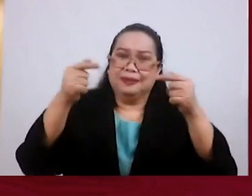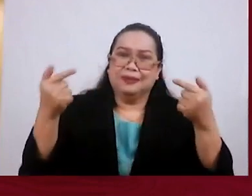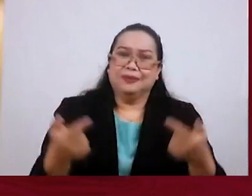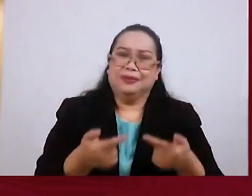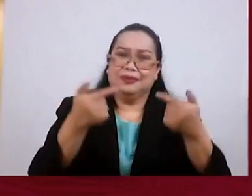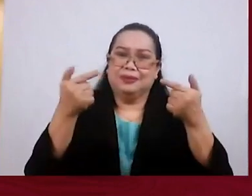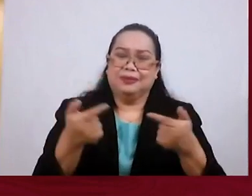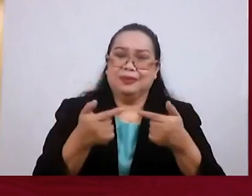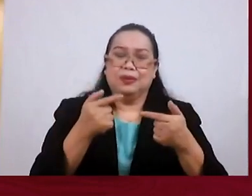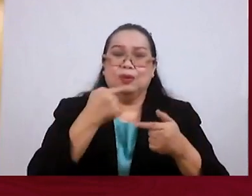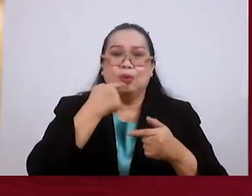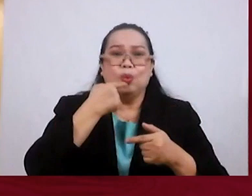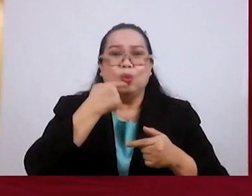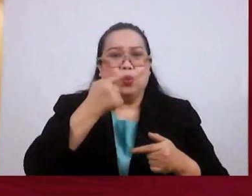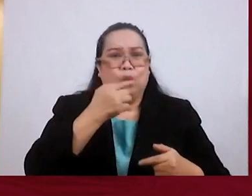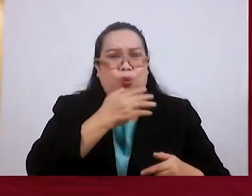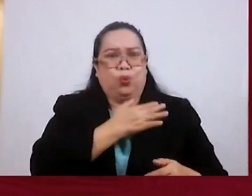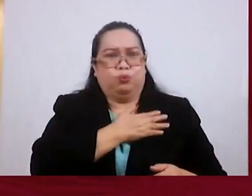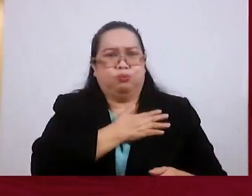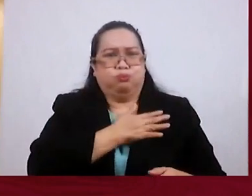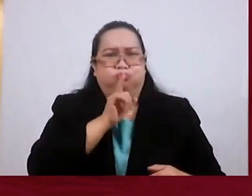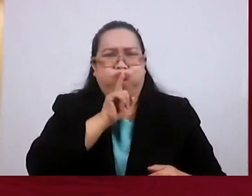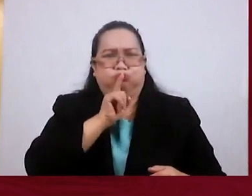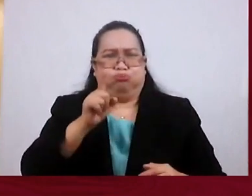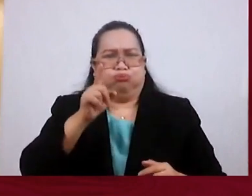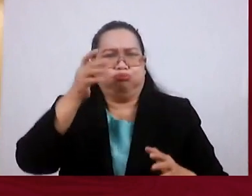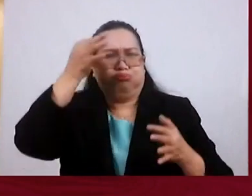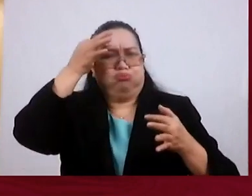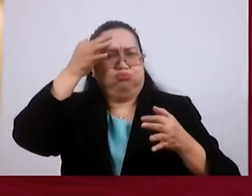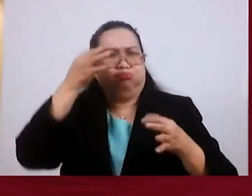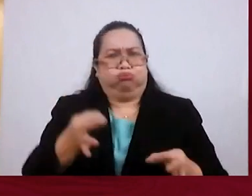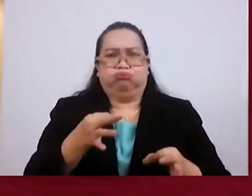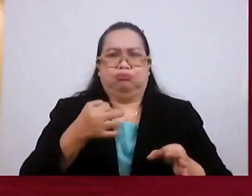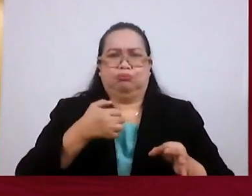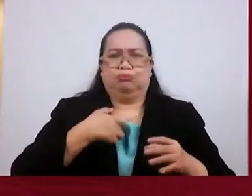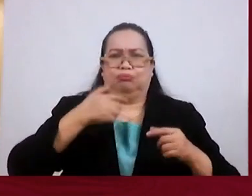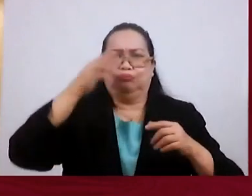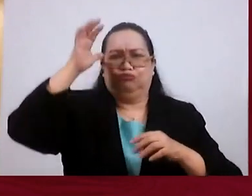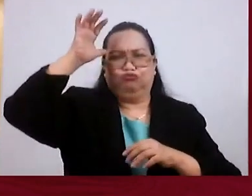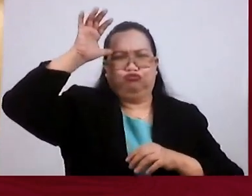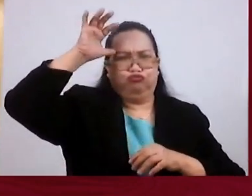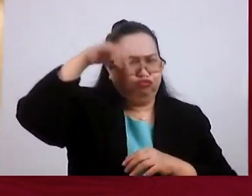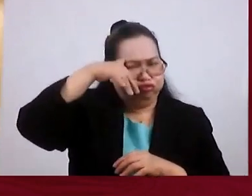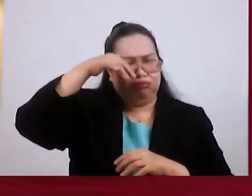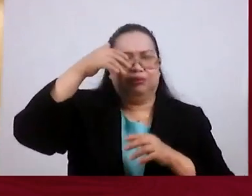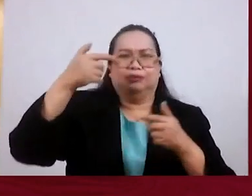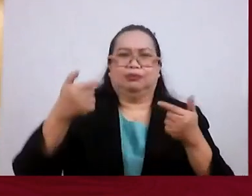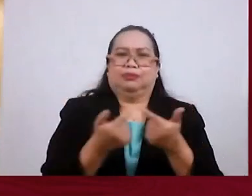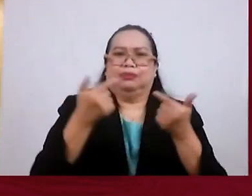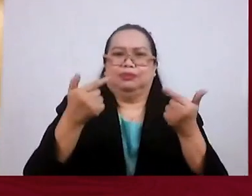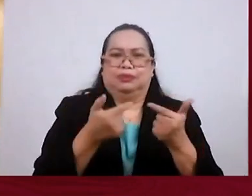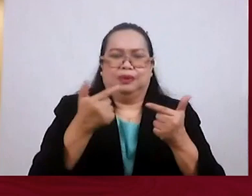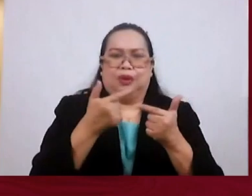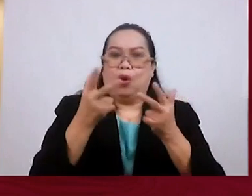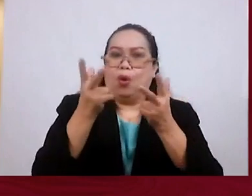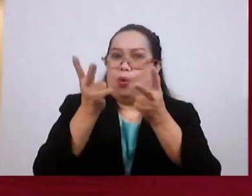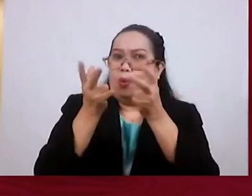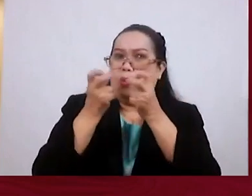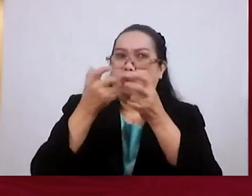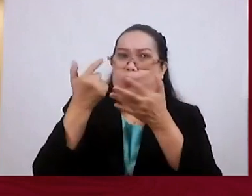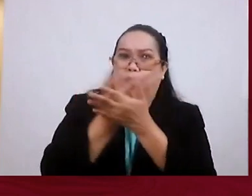Who willfully persist in sin. Who after receiving, hearing the gospel,